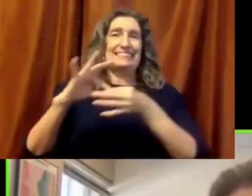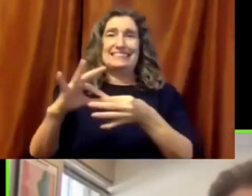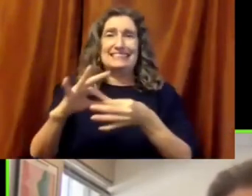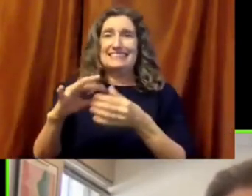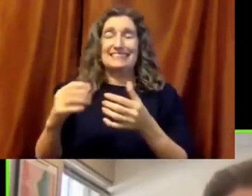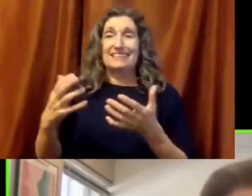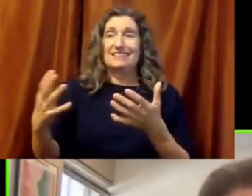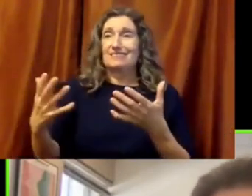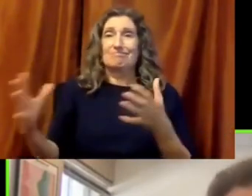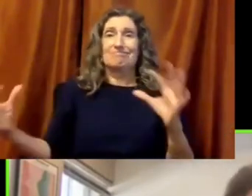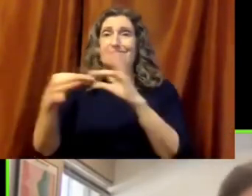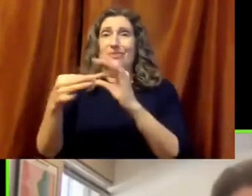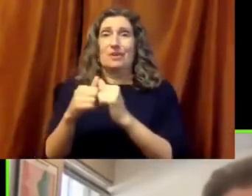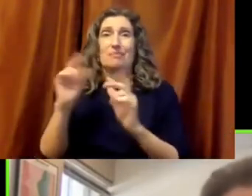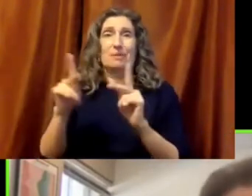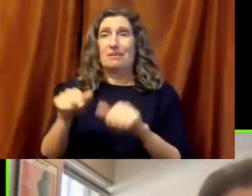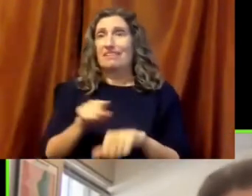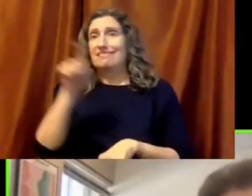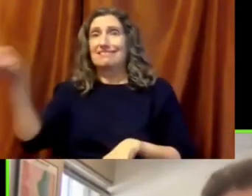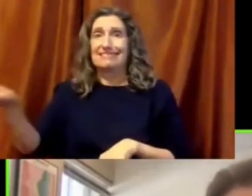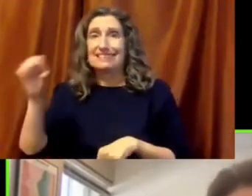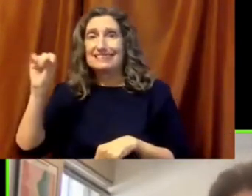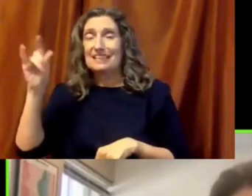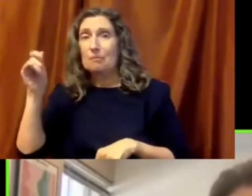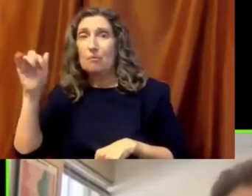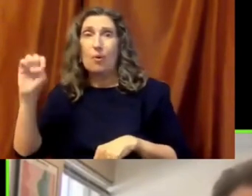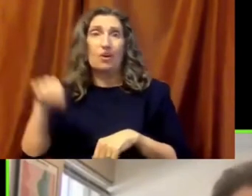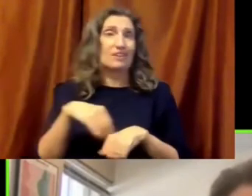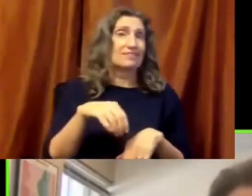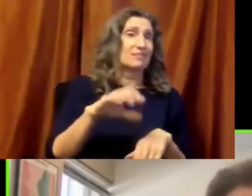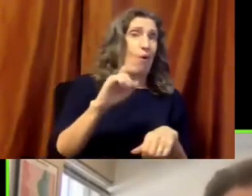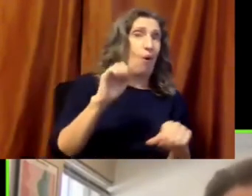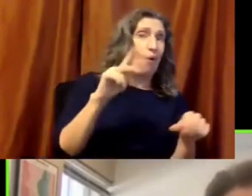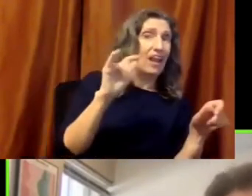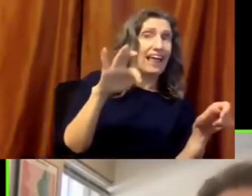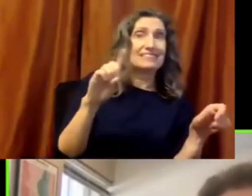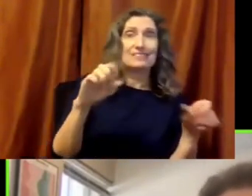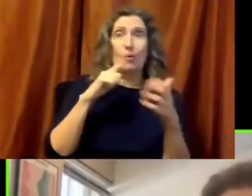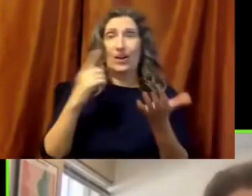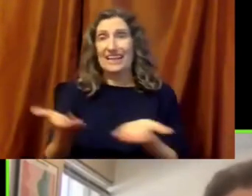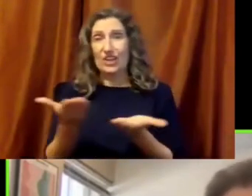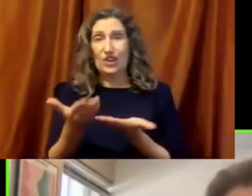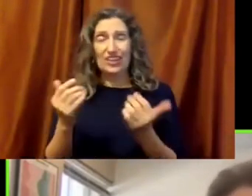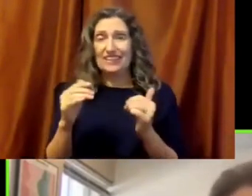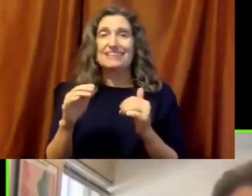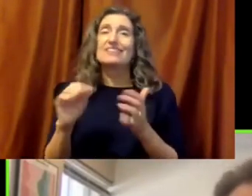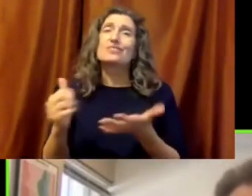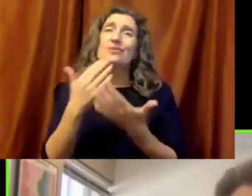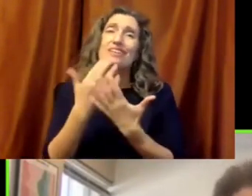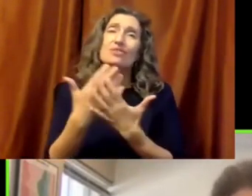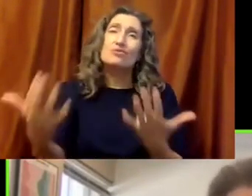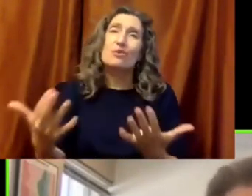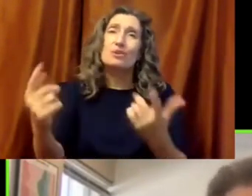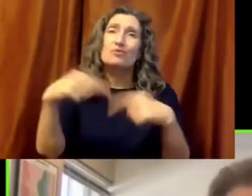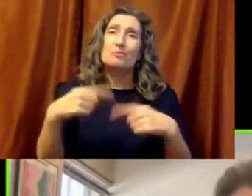doing, whether it's to folks in Singapore, or folks in Oakland, or folks right here in Minnesota and around the world. Thank